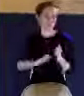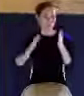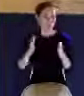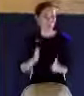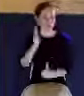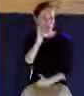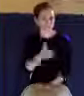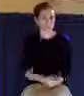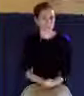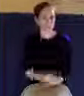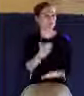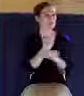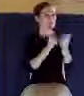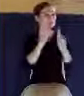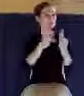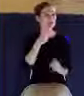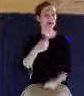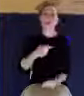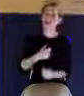Jesus, I just don't love the church.